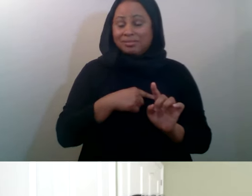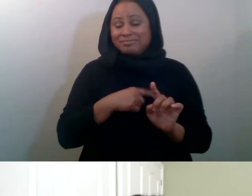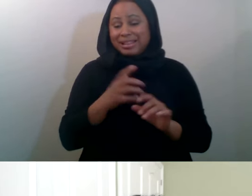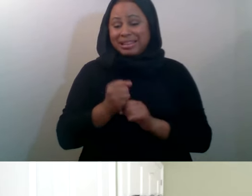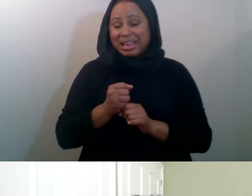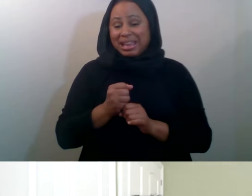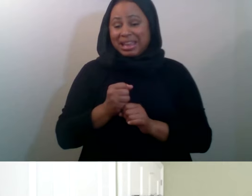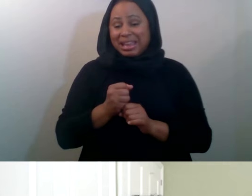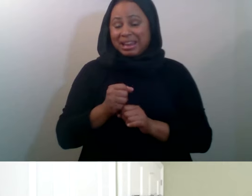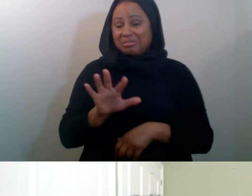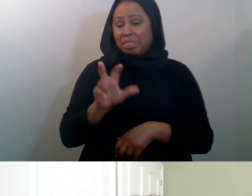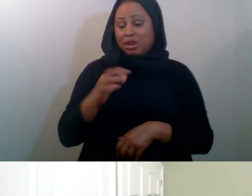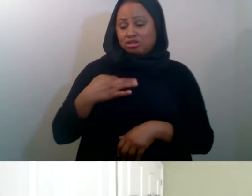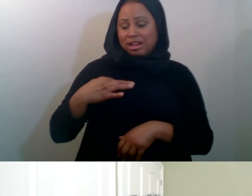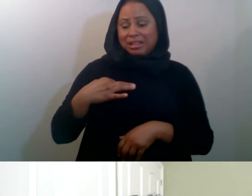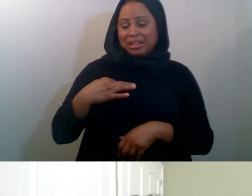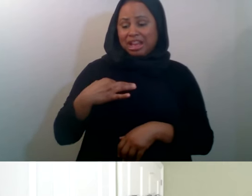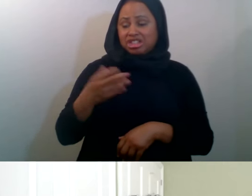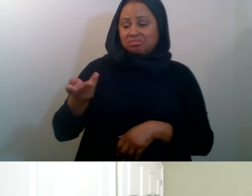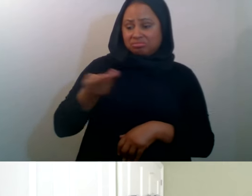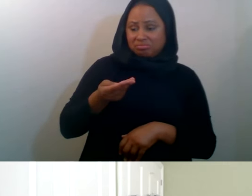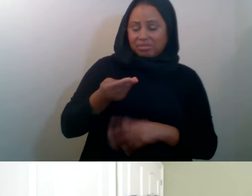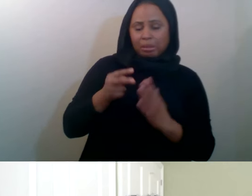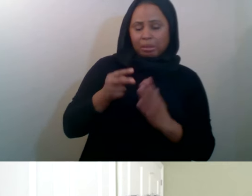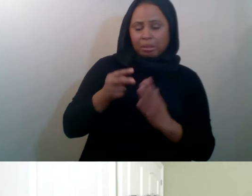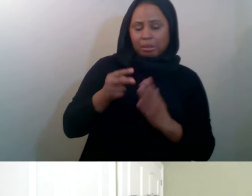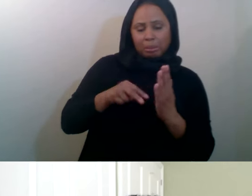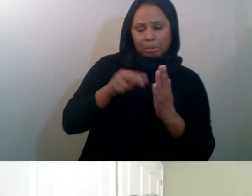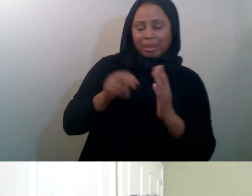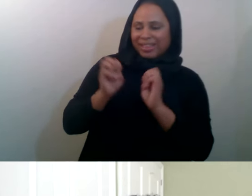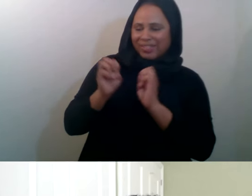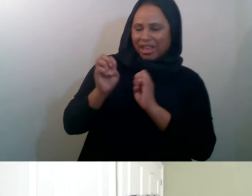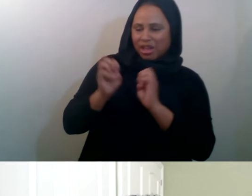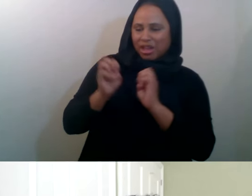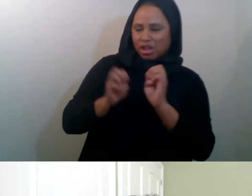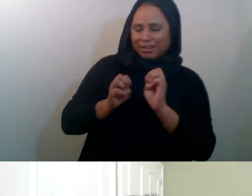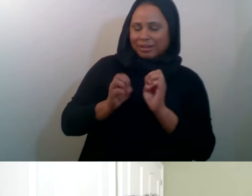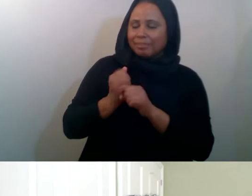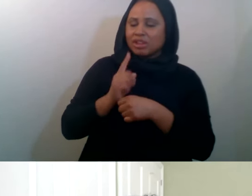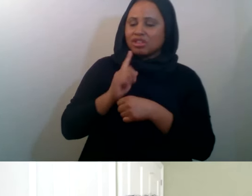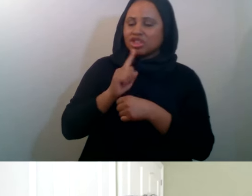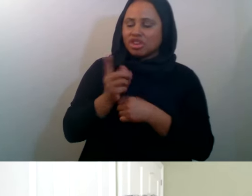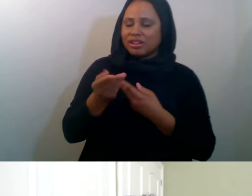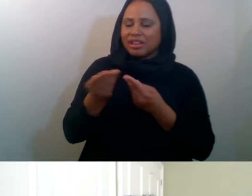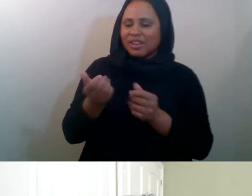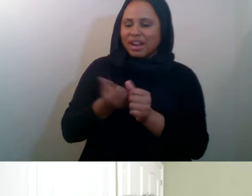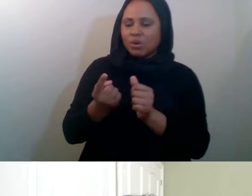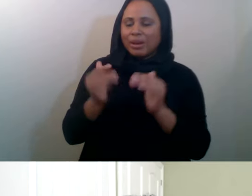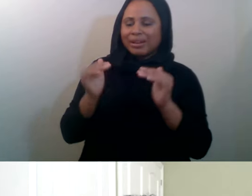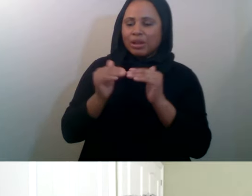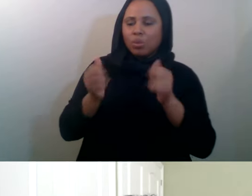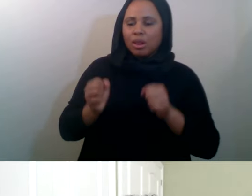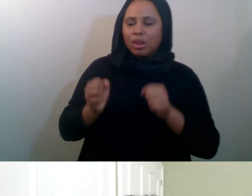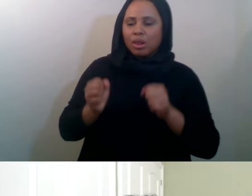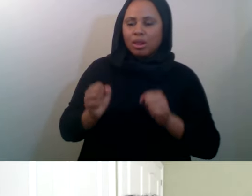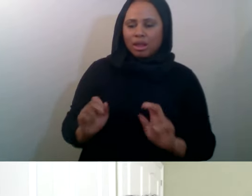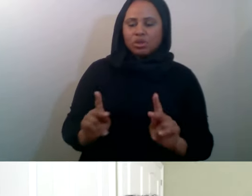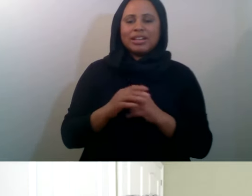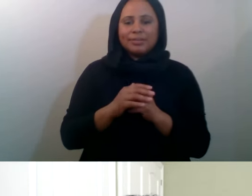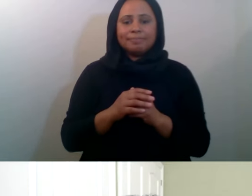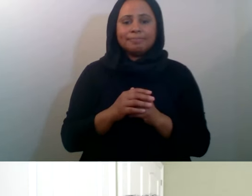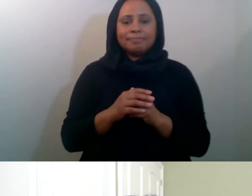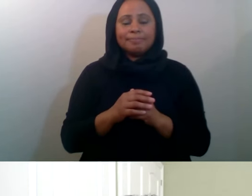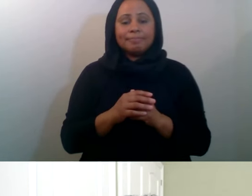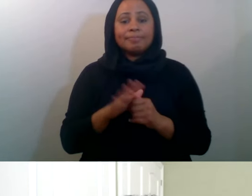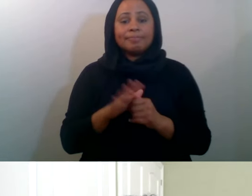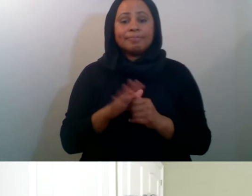time and making sure that you're giving everyone an opportunity to show that they are in need. I have a question for